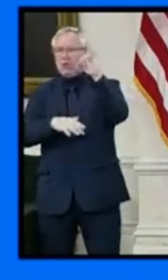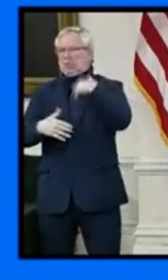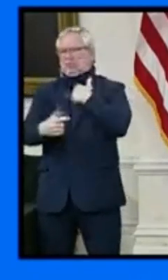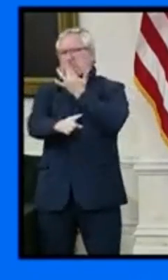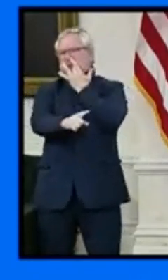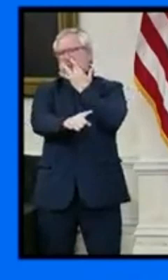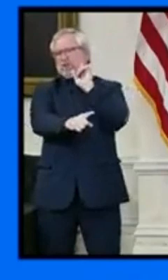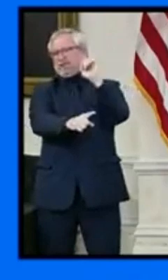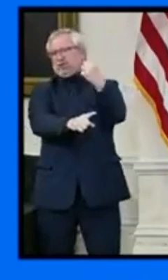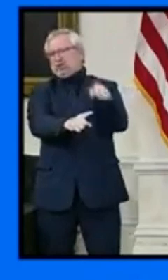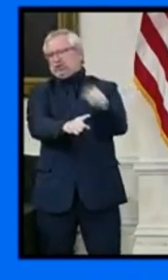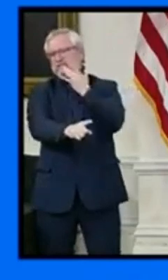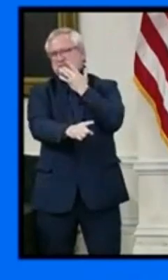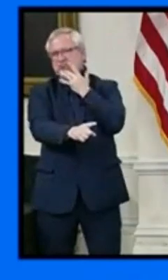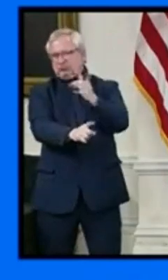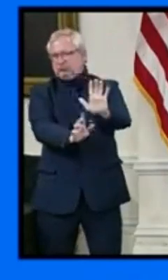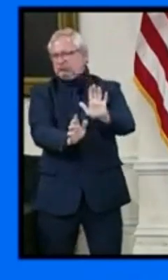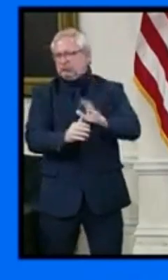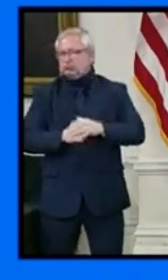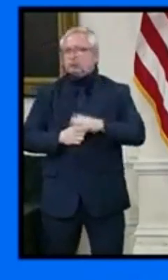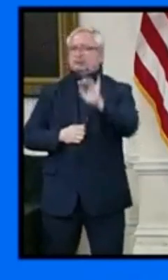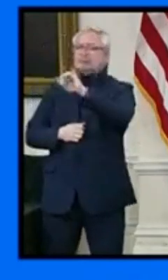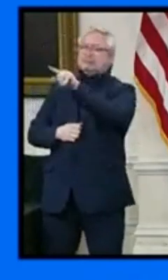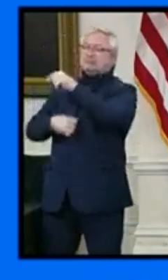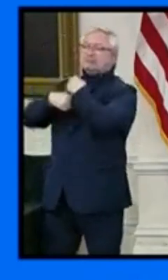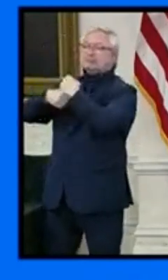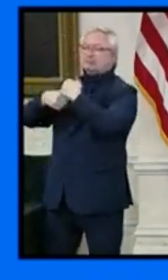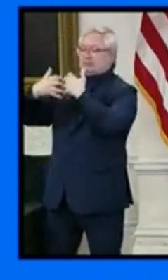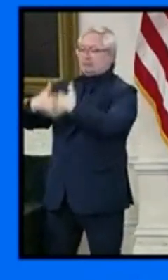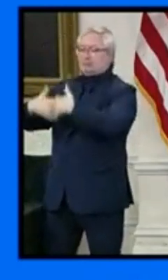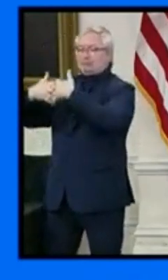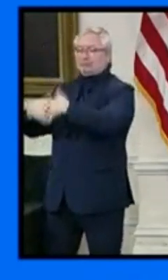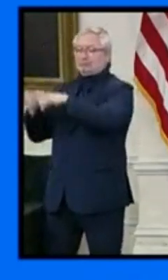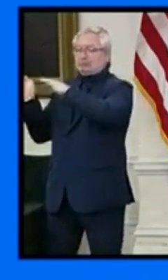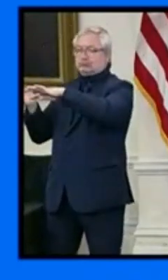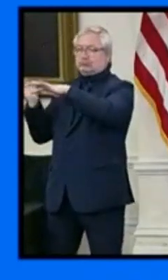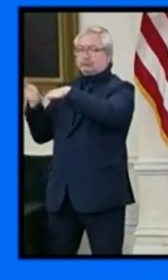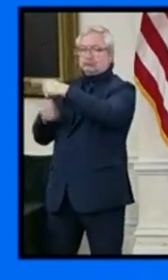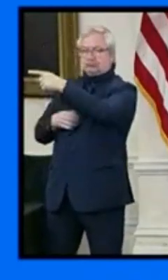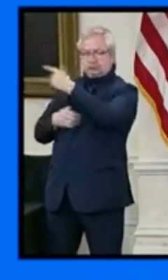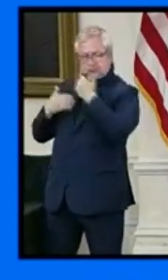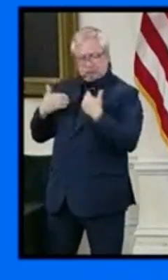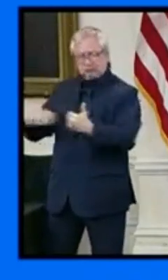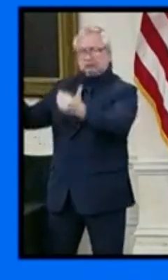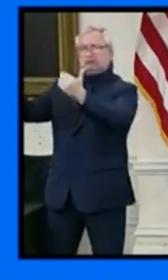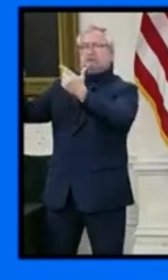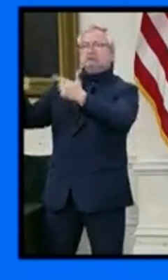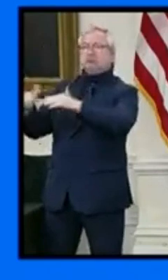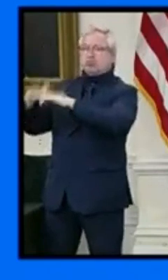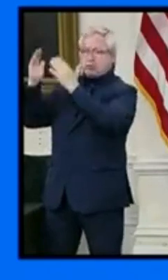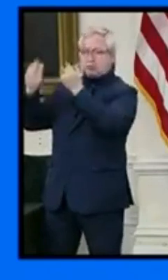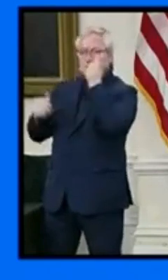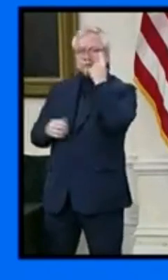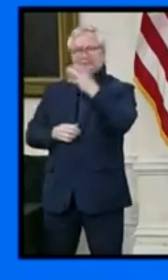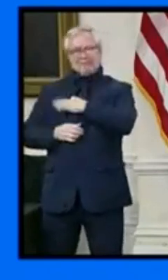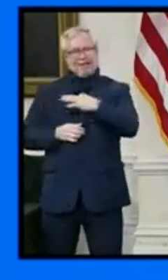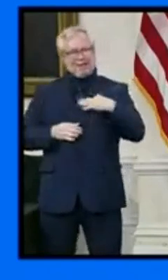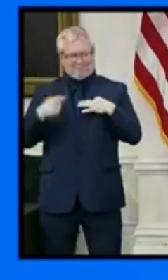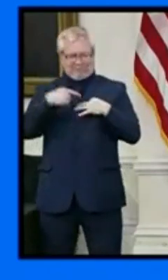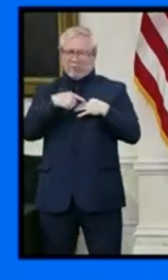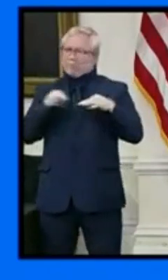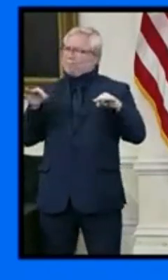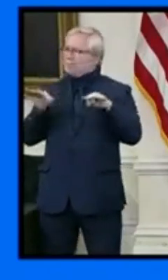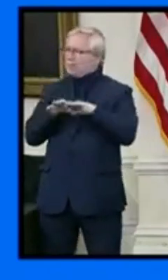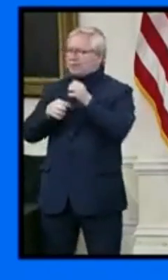protects the health of their employees with guidelines encouraging multiple shifts to limit the number of people